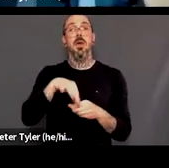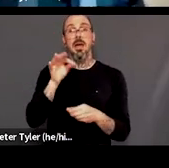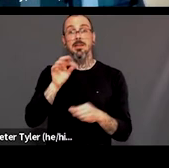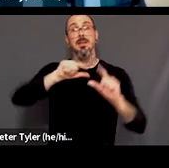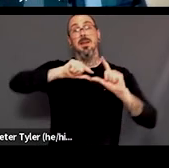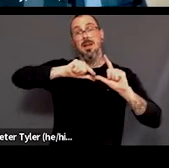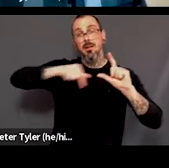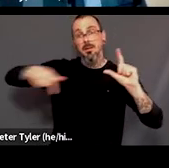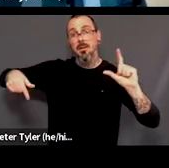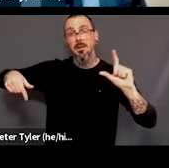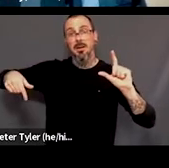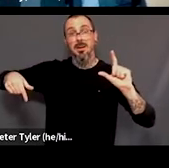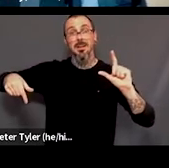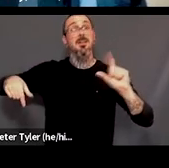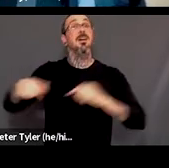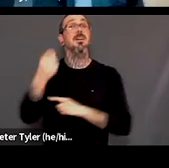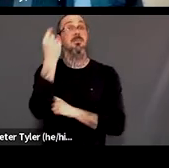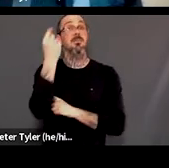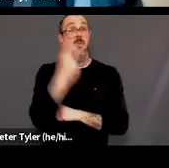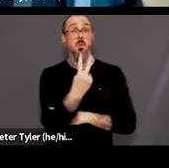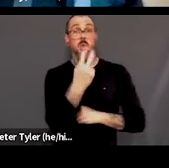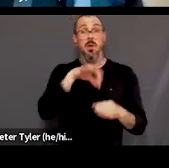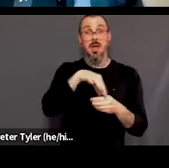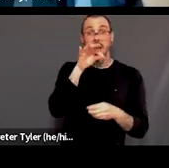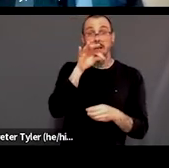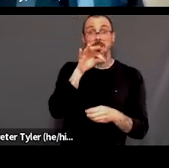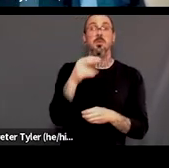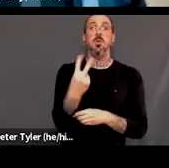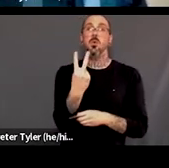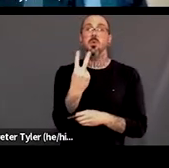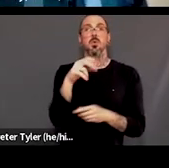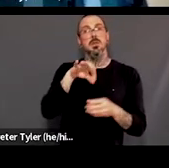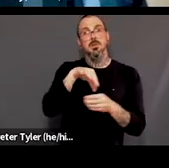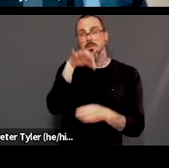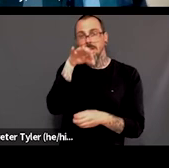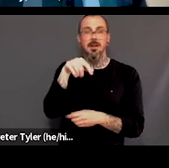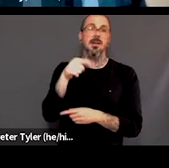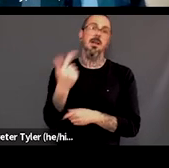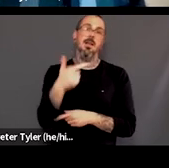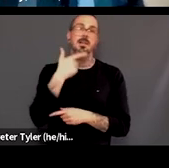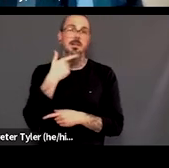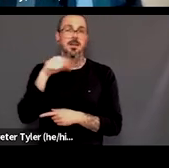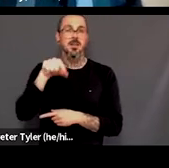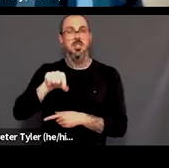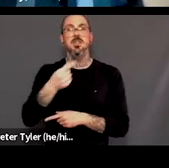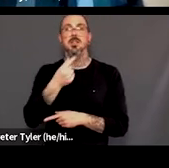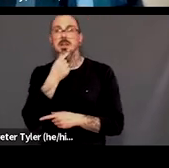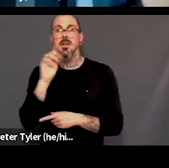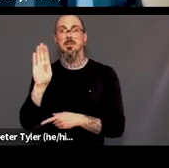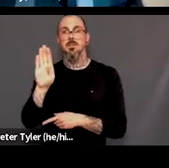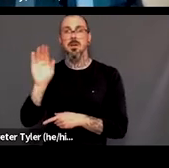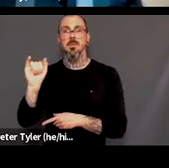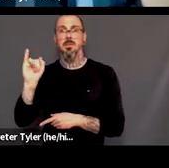2s is for two spirit l lesbian g gay b bisexual t trans